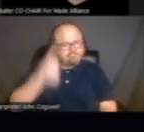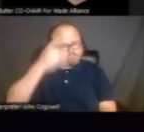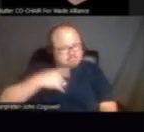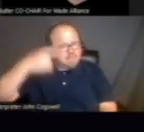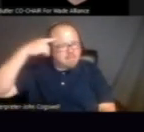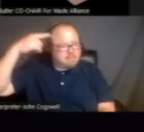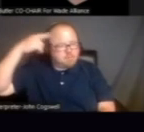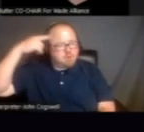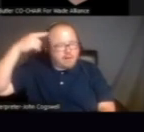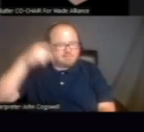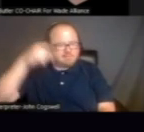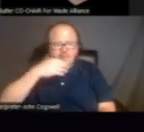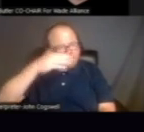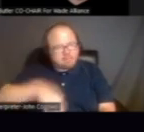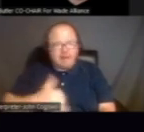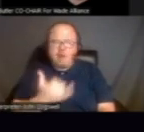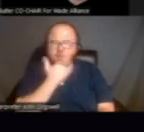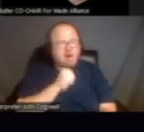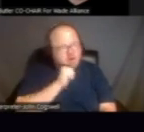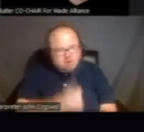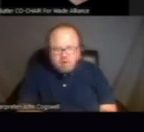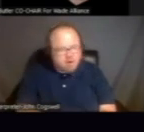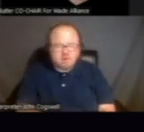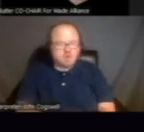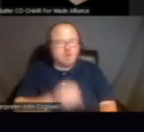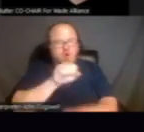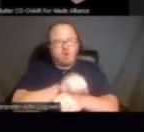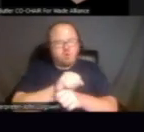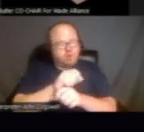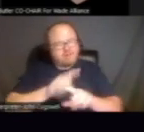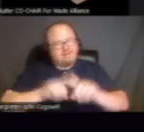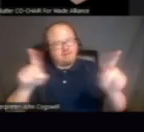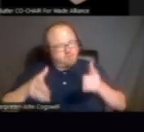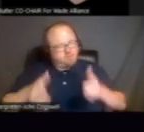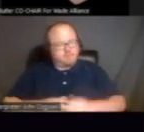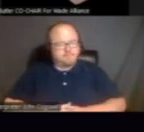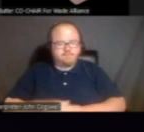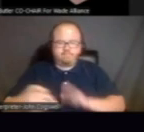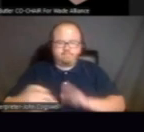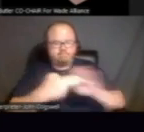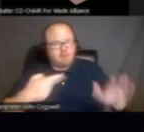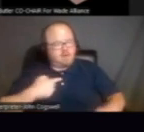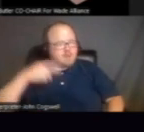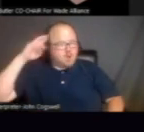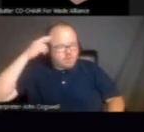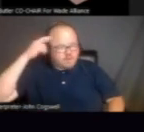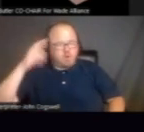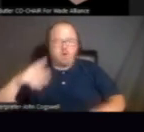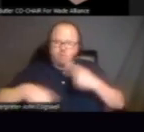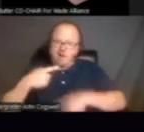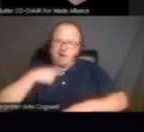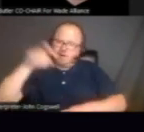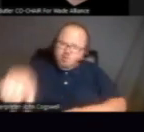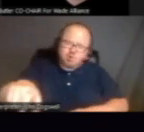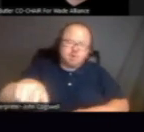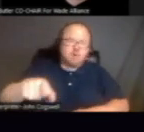brain isn't bad or wrong. It just works differently. I had been labeled retarded when I should have